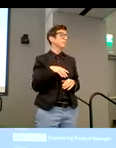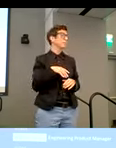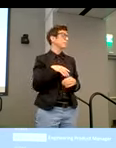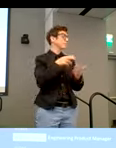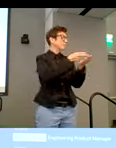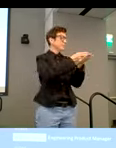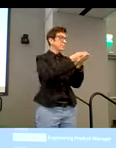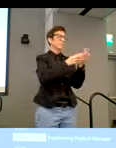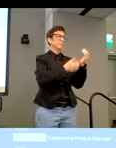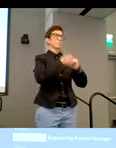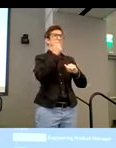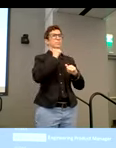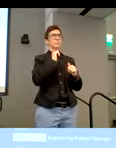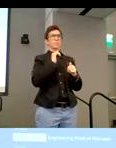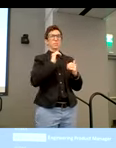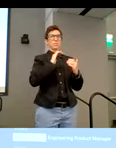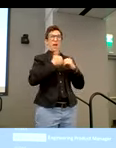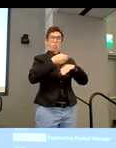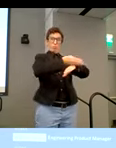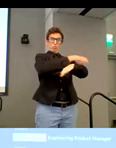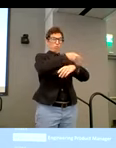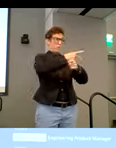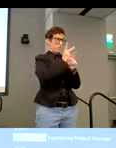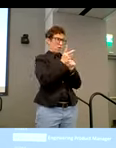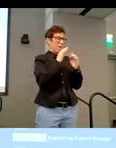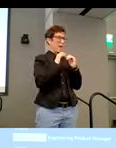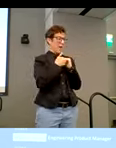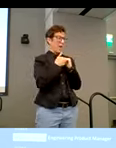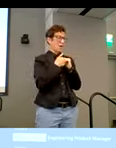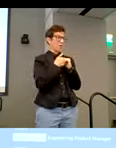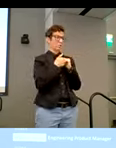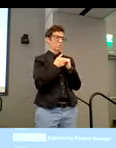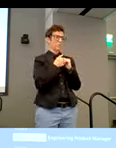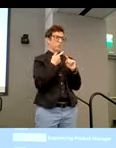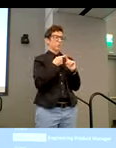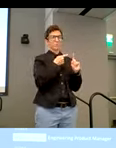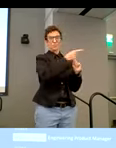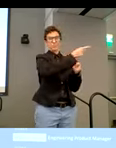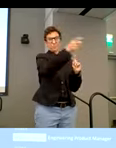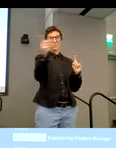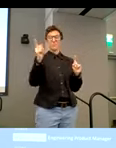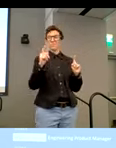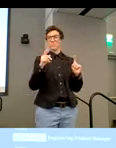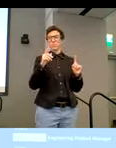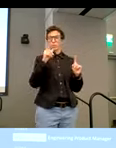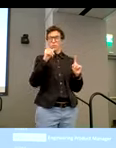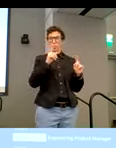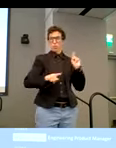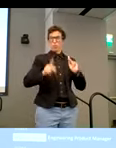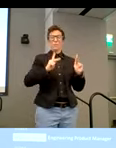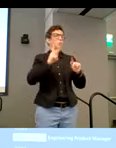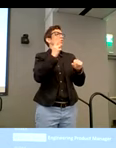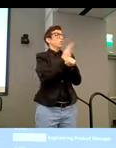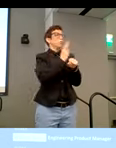the majority of the way that we improve our product and get feedback is from everybody here in the room who uses our product.